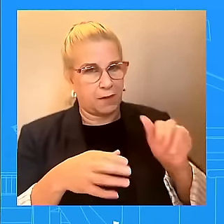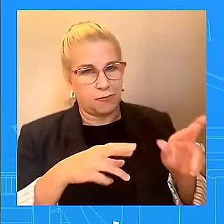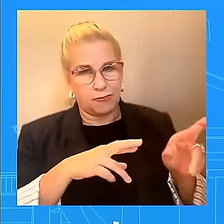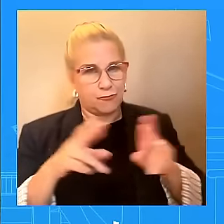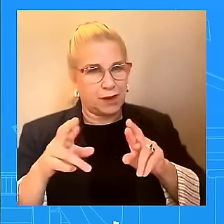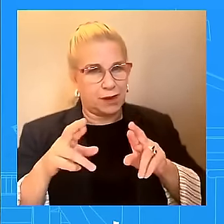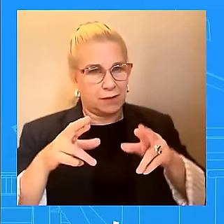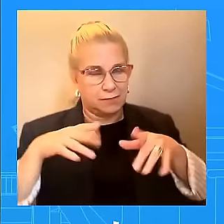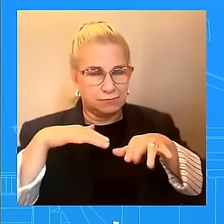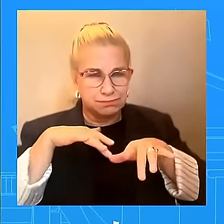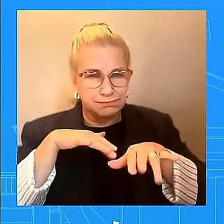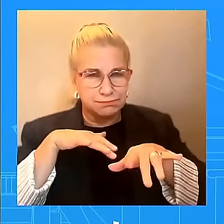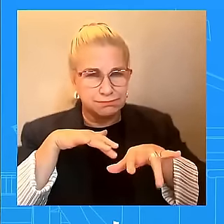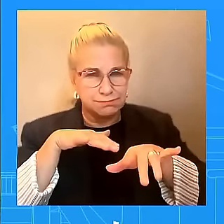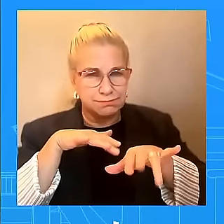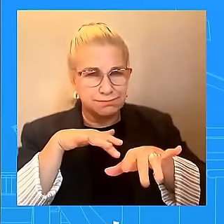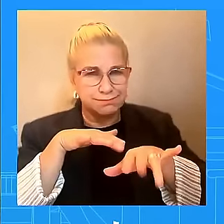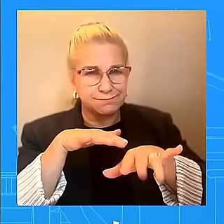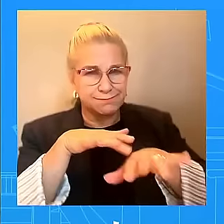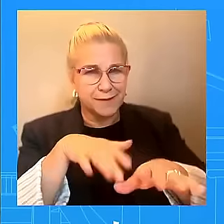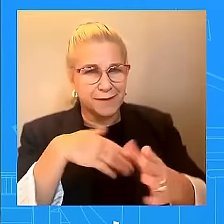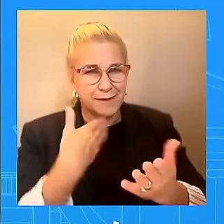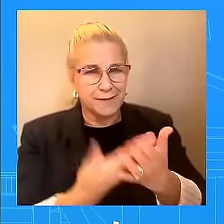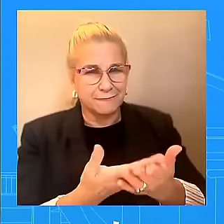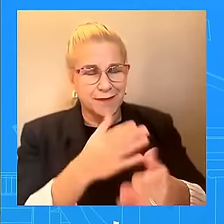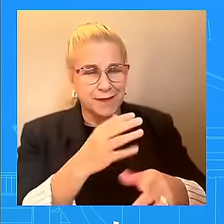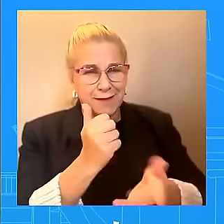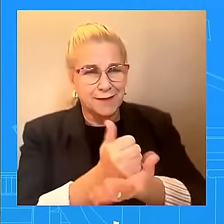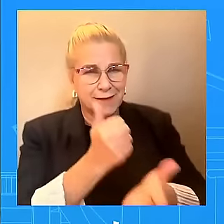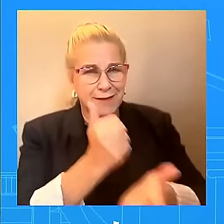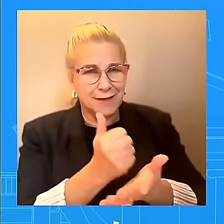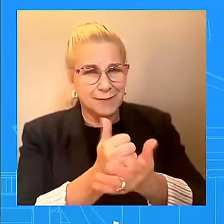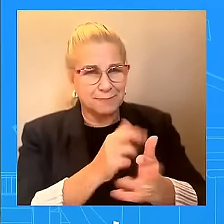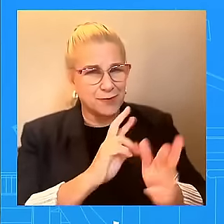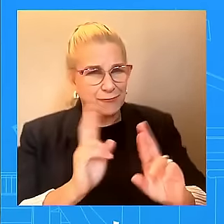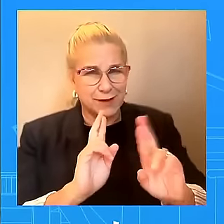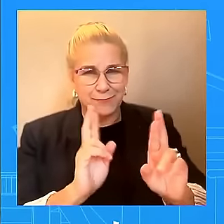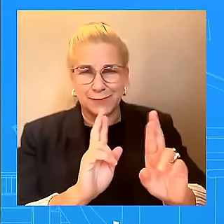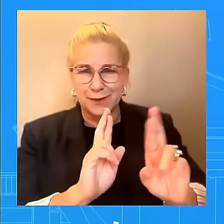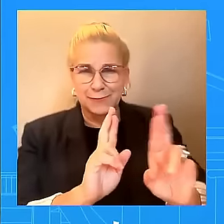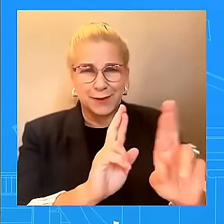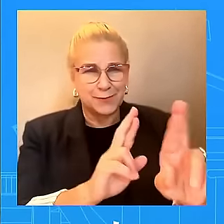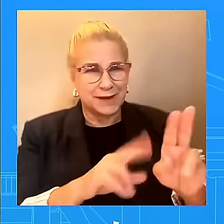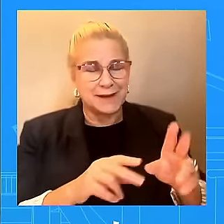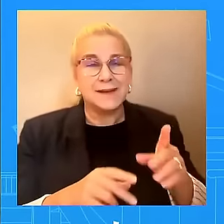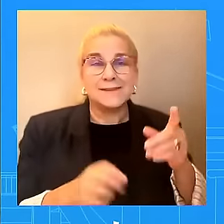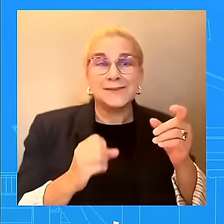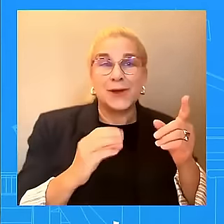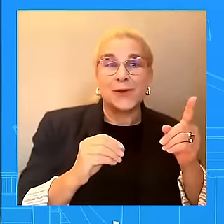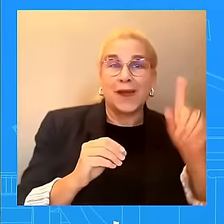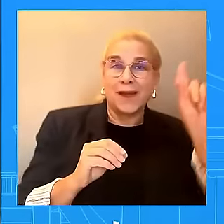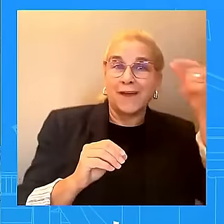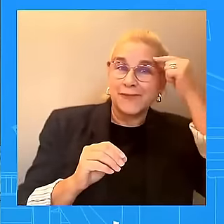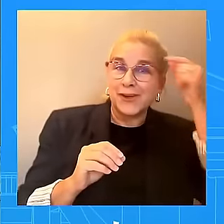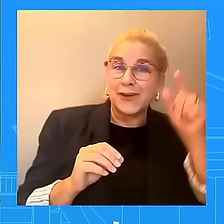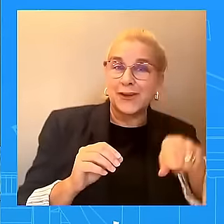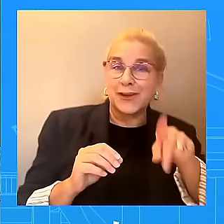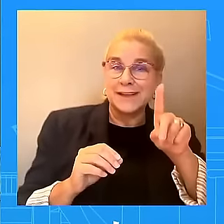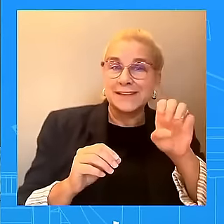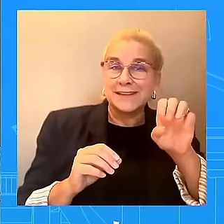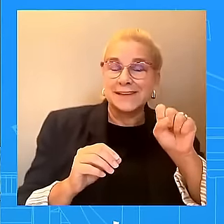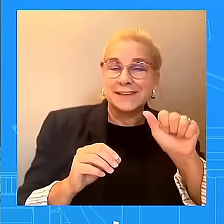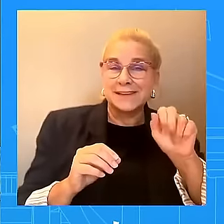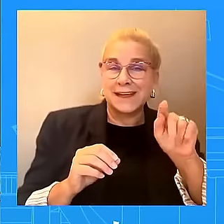approach here. And so, again, that's for Governor DeSantis to speak to. Is it accurate that the